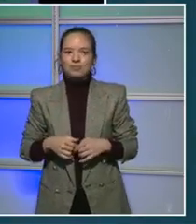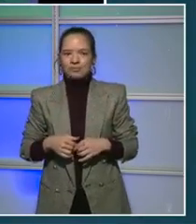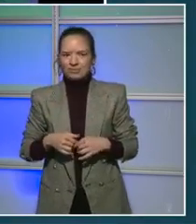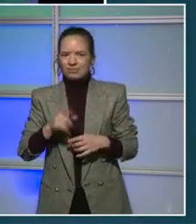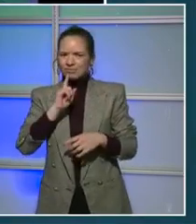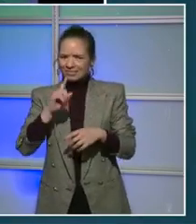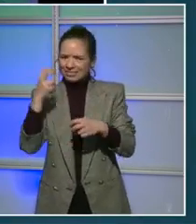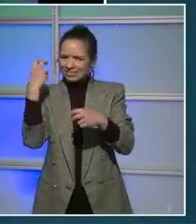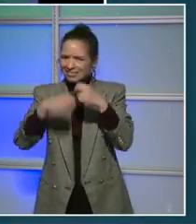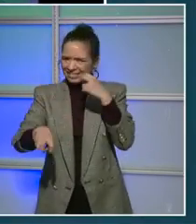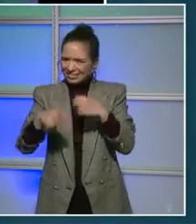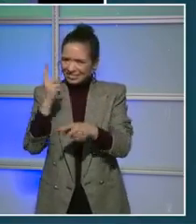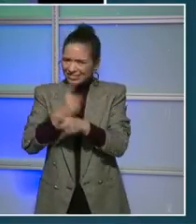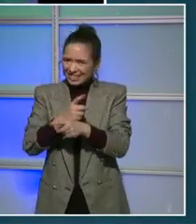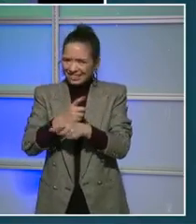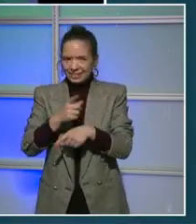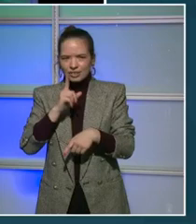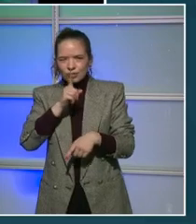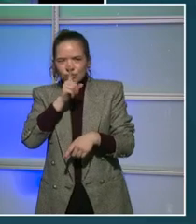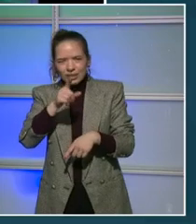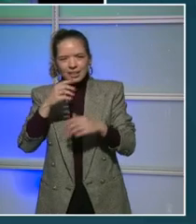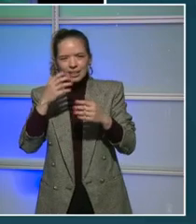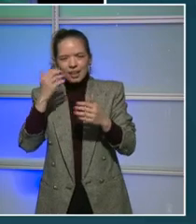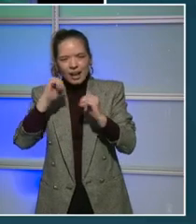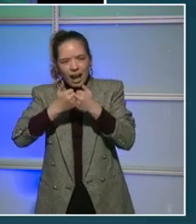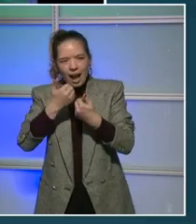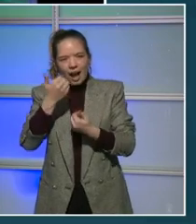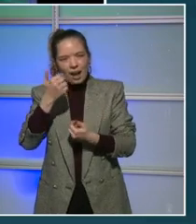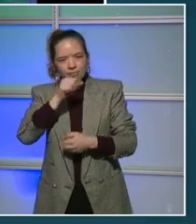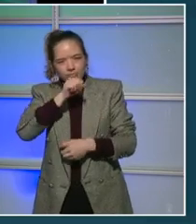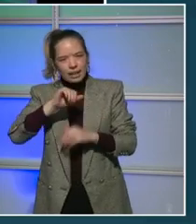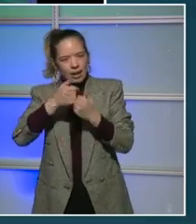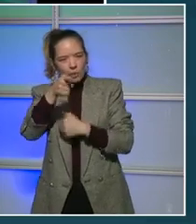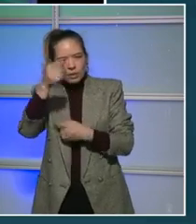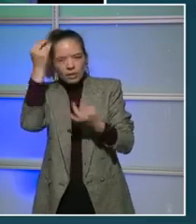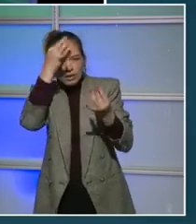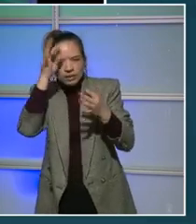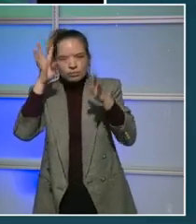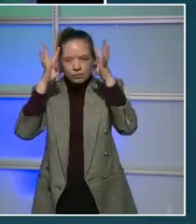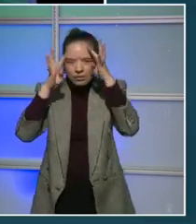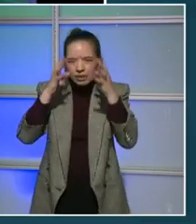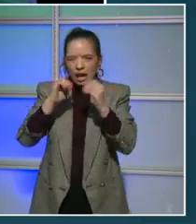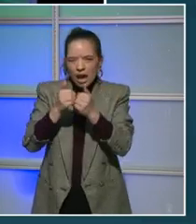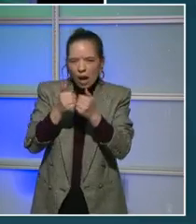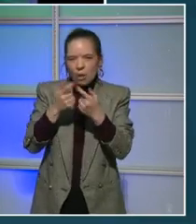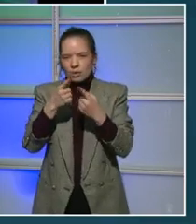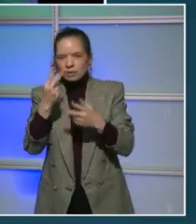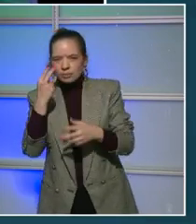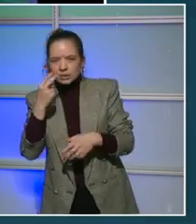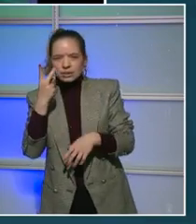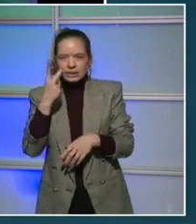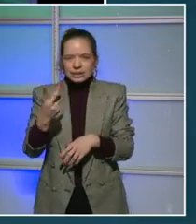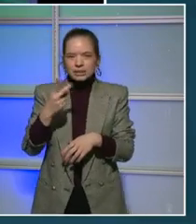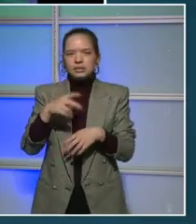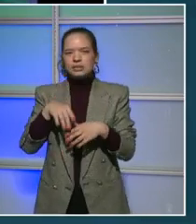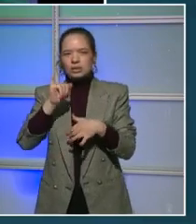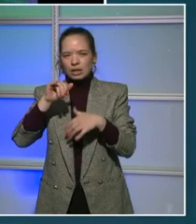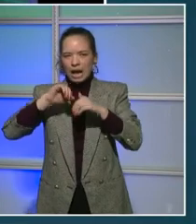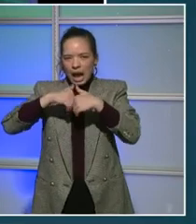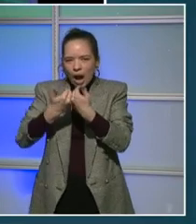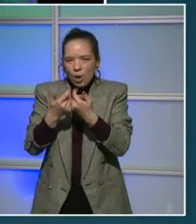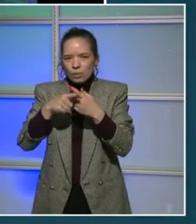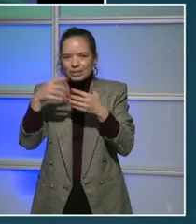conversation that we're having. I'm trying to think back to years past about how some of these dollars